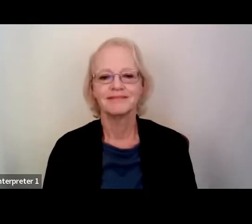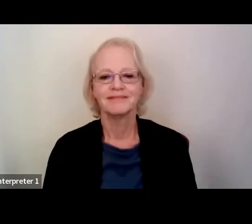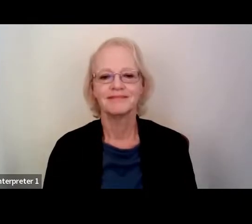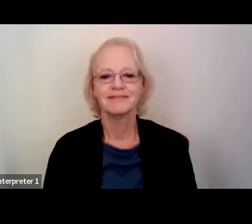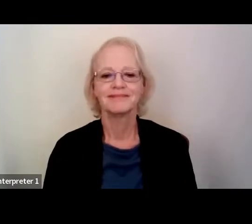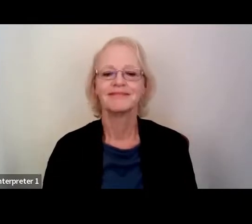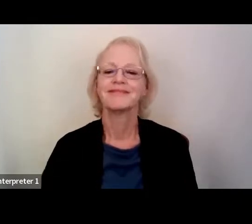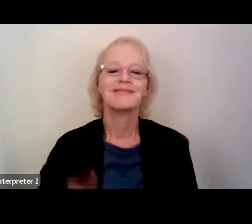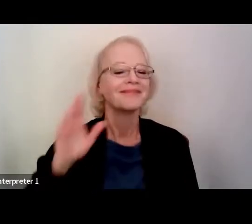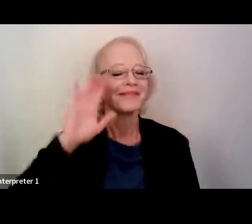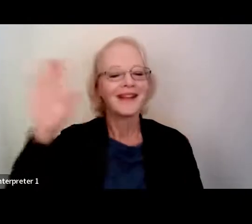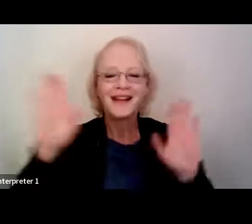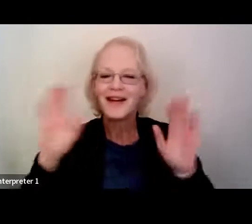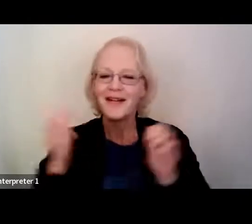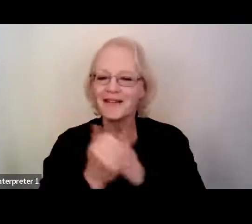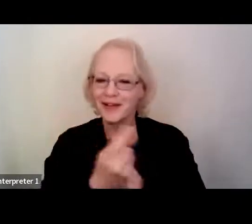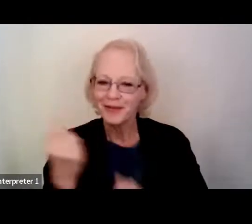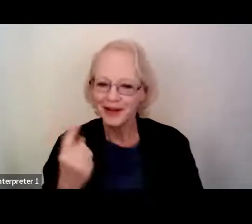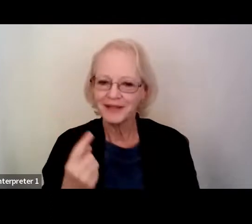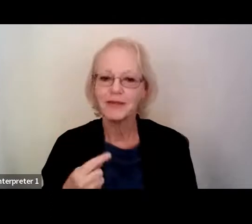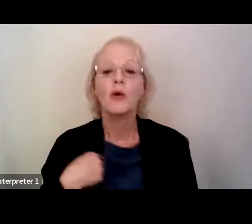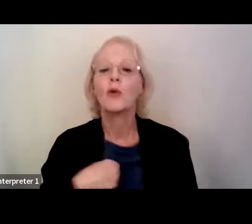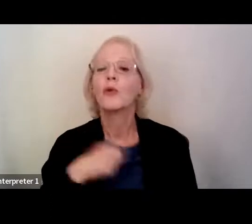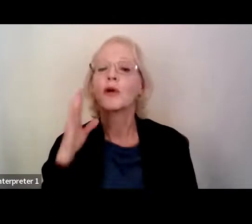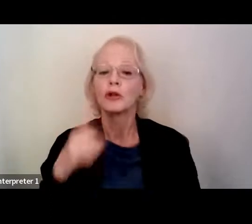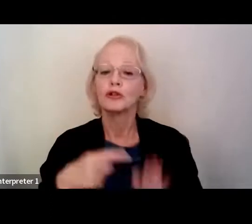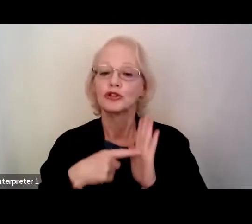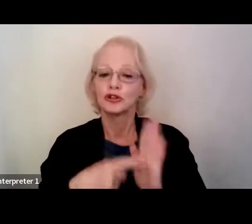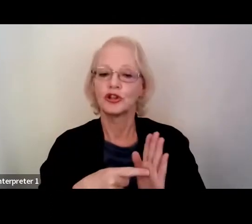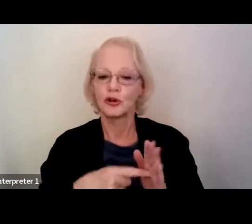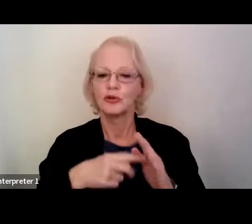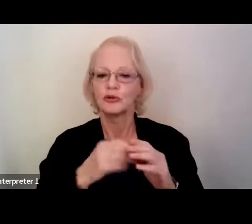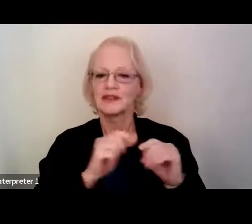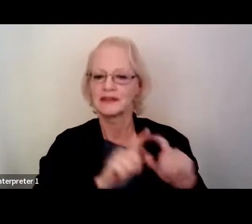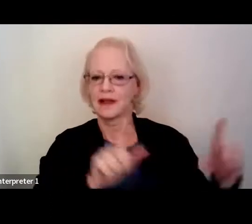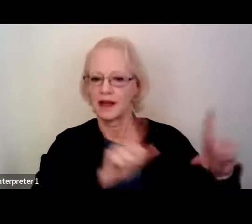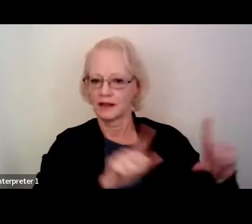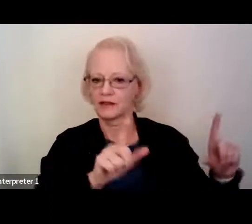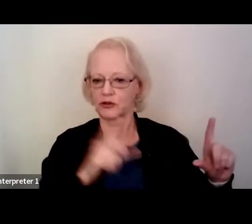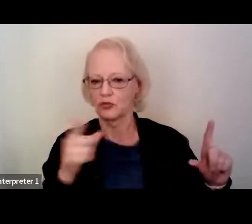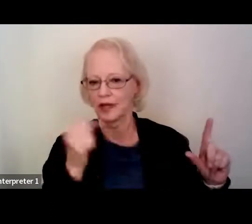Hello, everyone. We're going to pull up some slides for you guys to see.